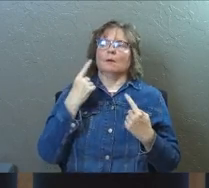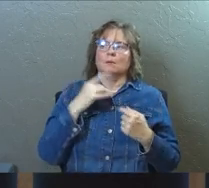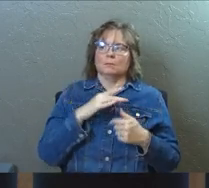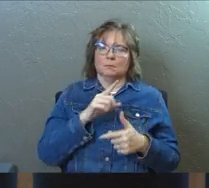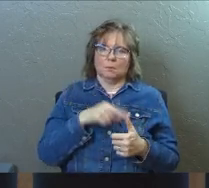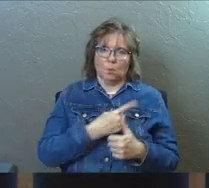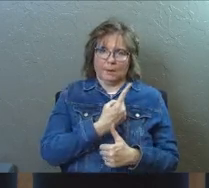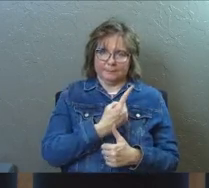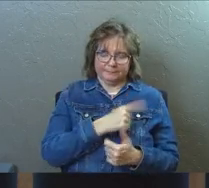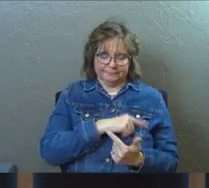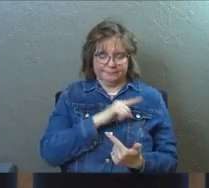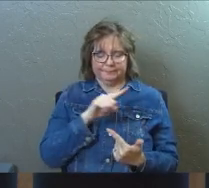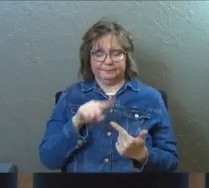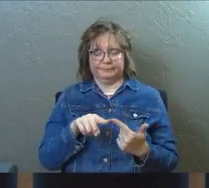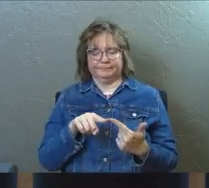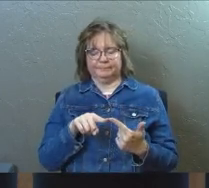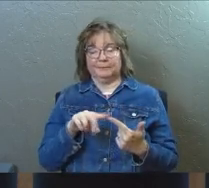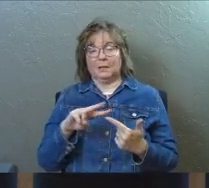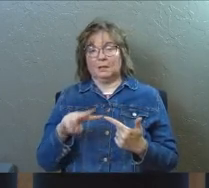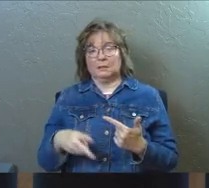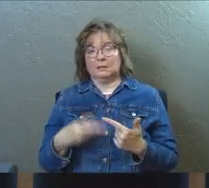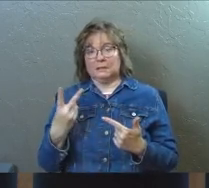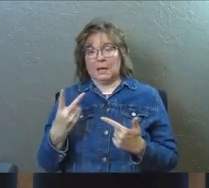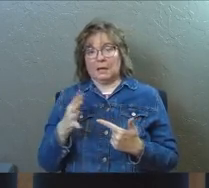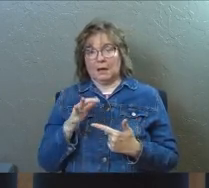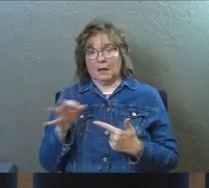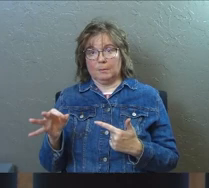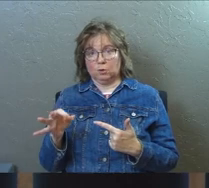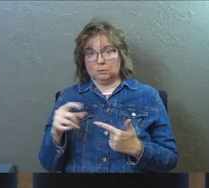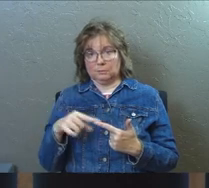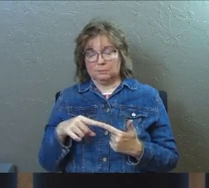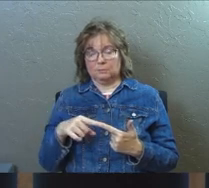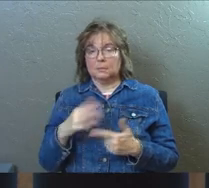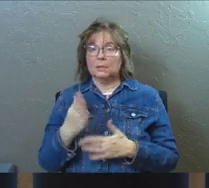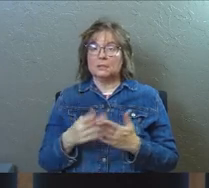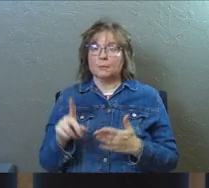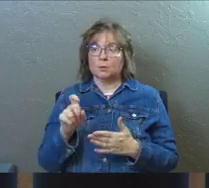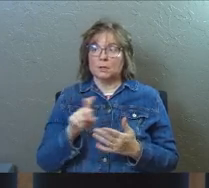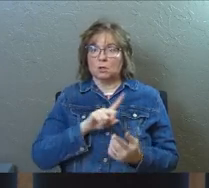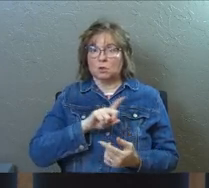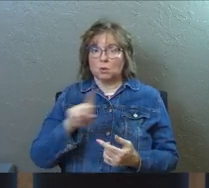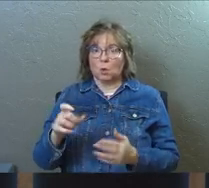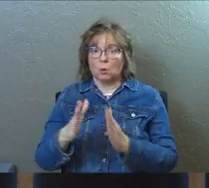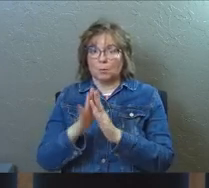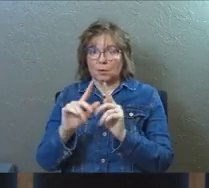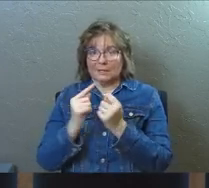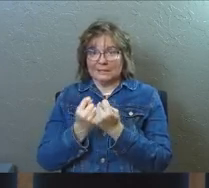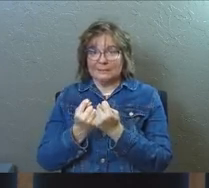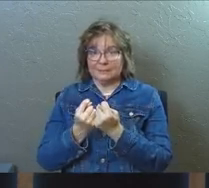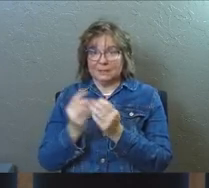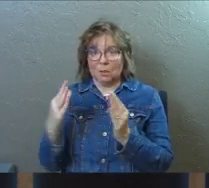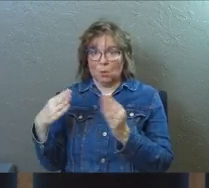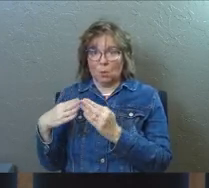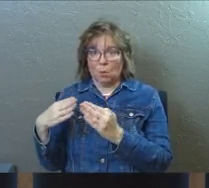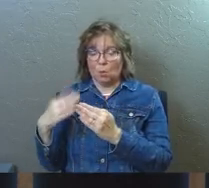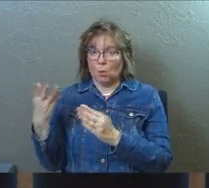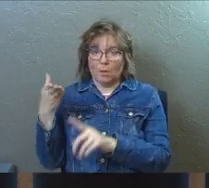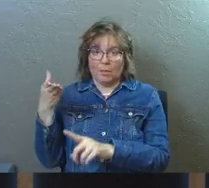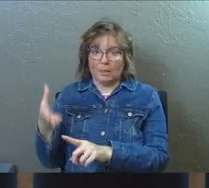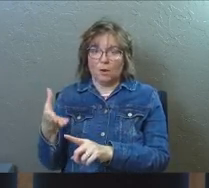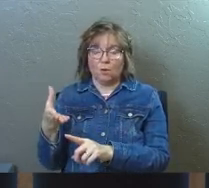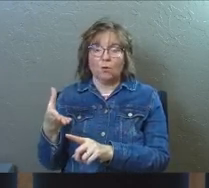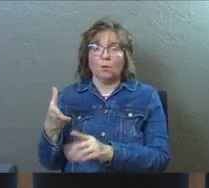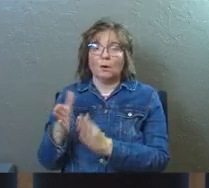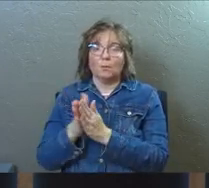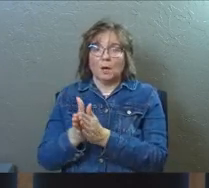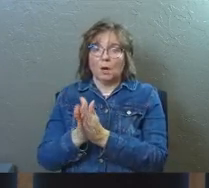That's option one. Option two is some of you need to go to our prayer teams in the back corner. They're always there